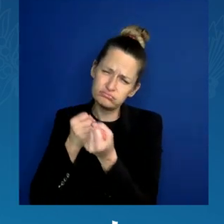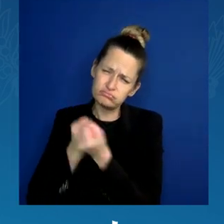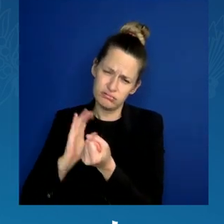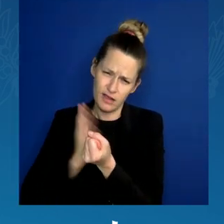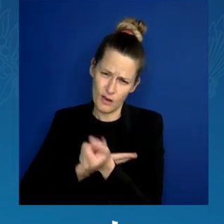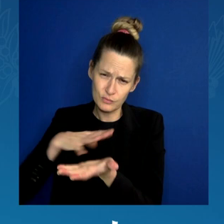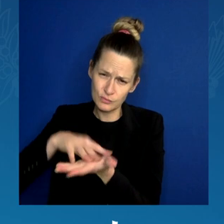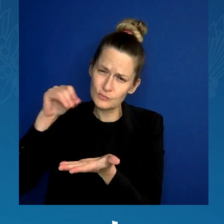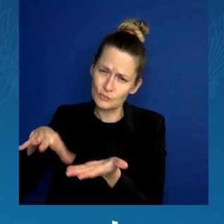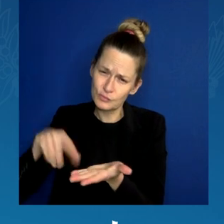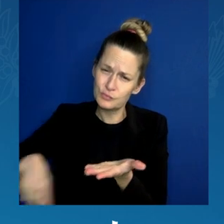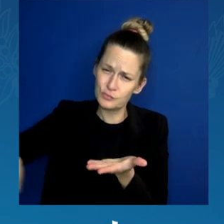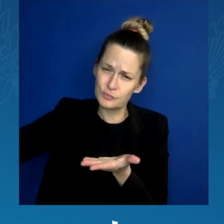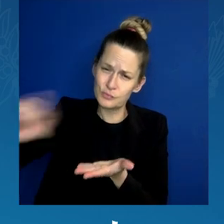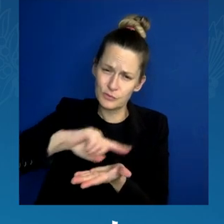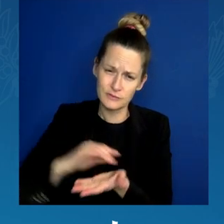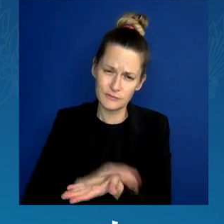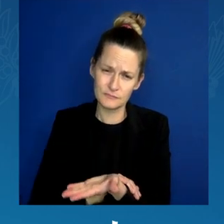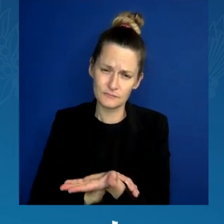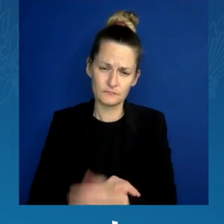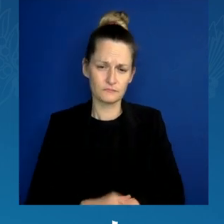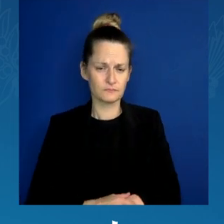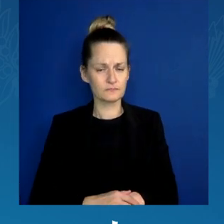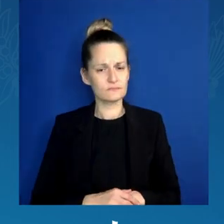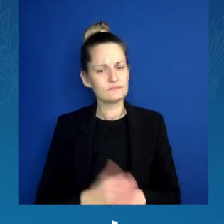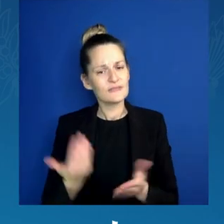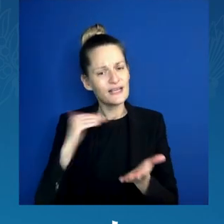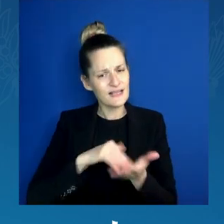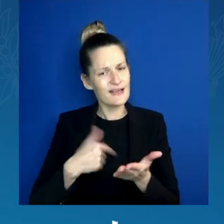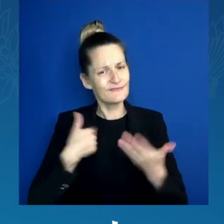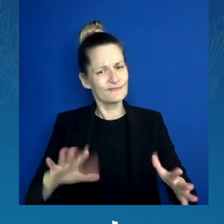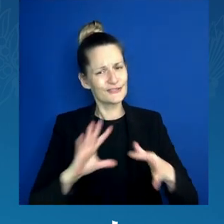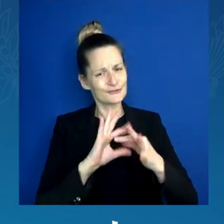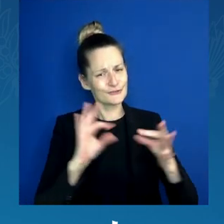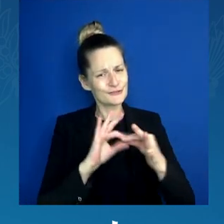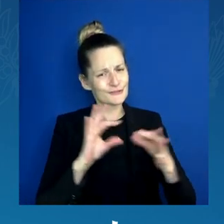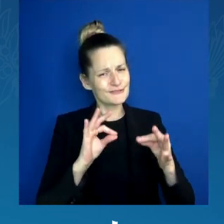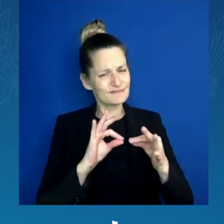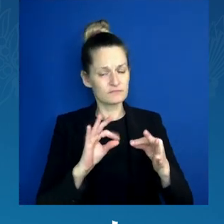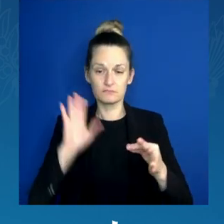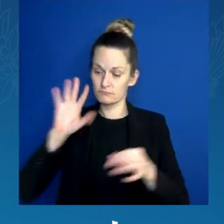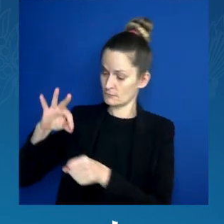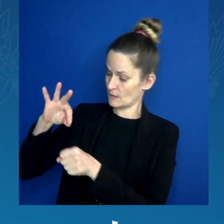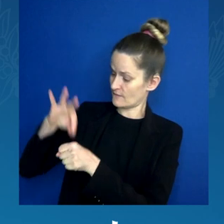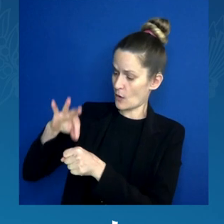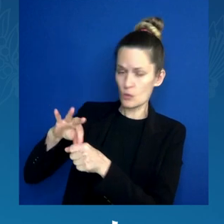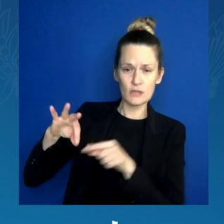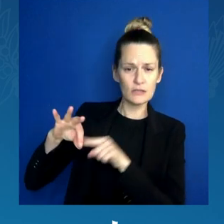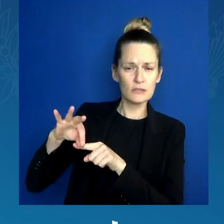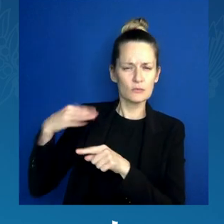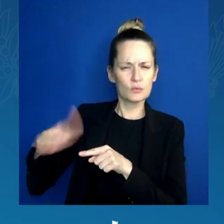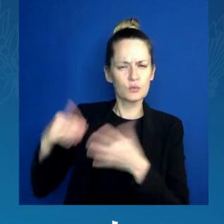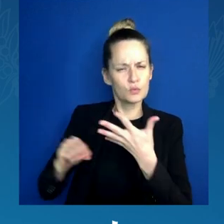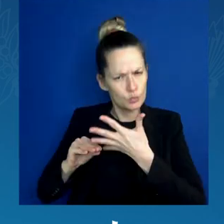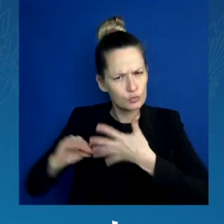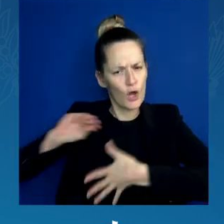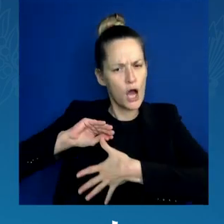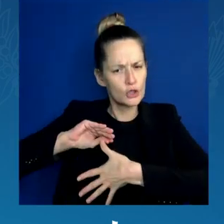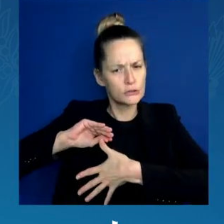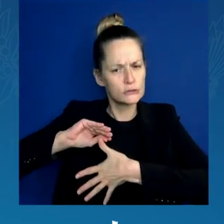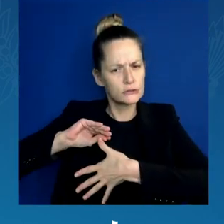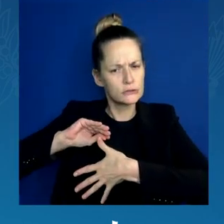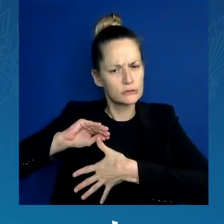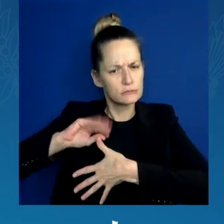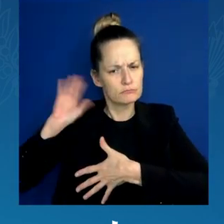There was a study shown by the Tufts Center for Research and Civic Learning that said that only